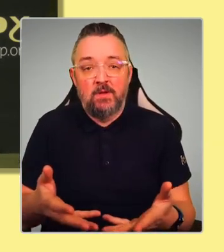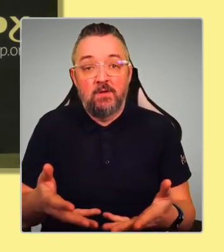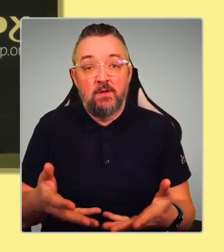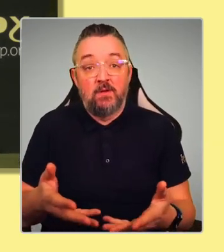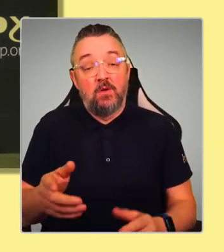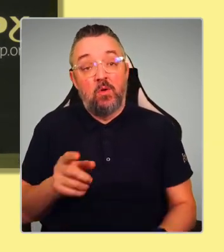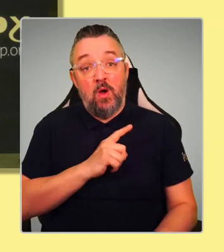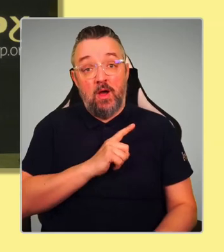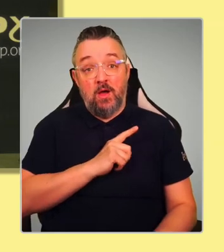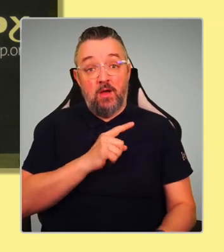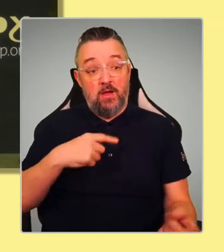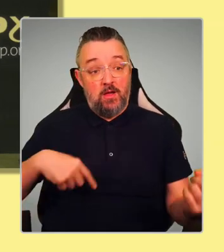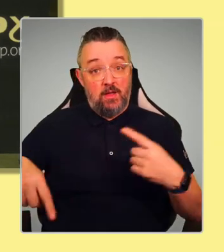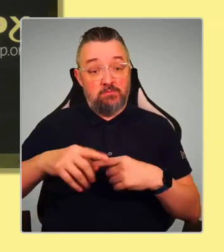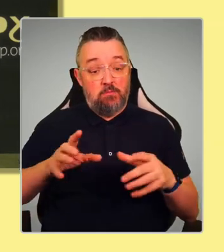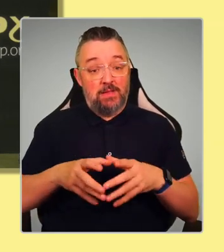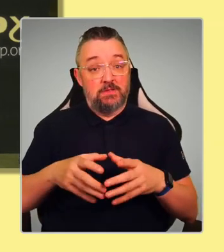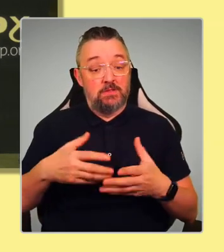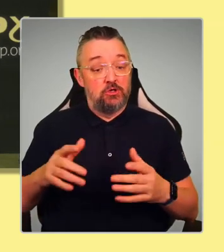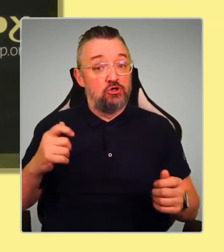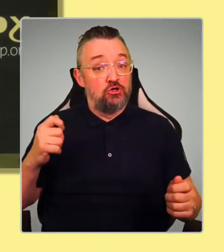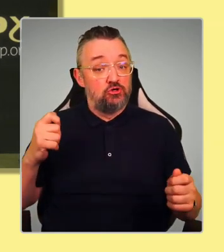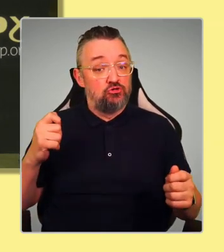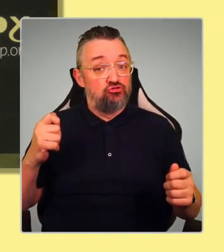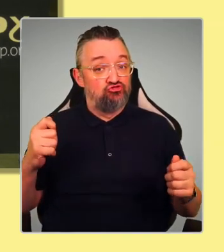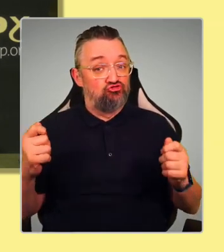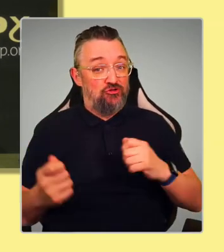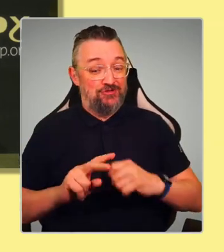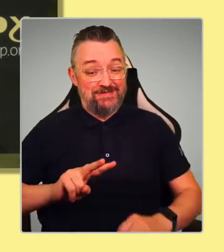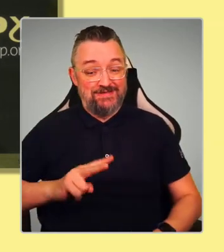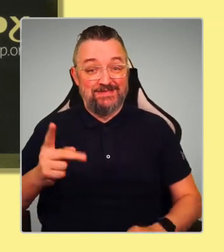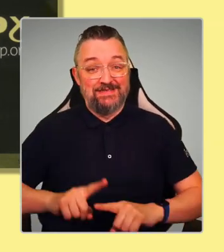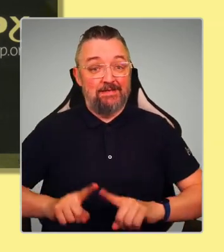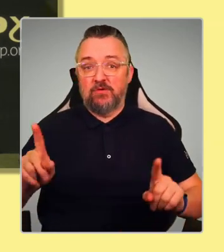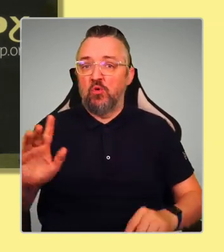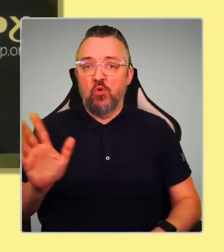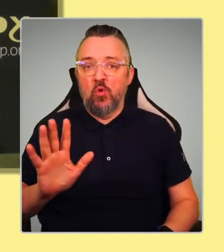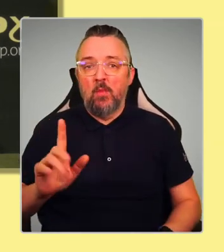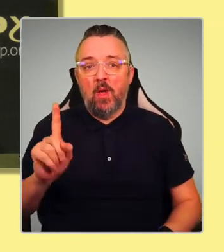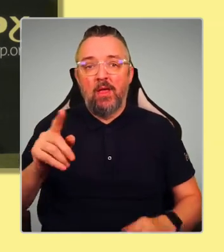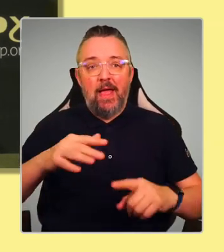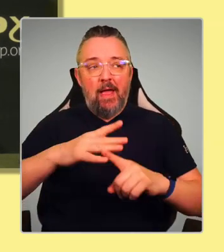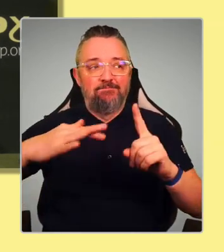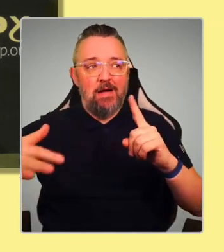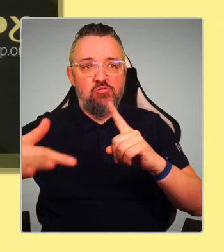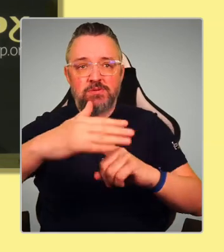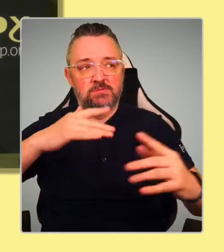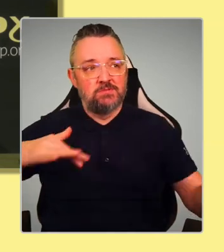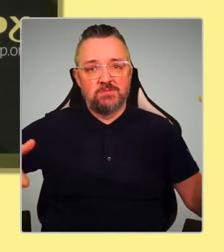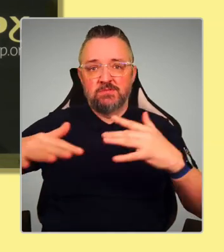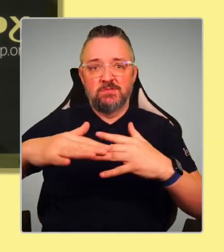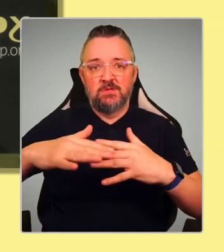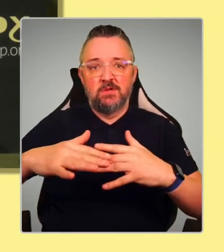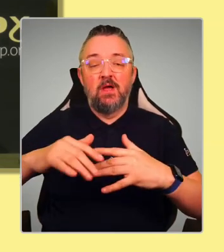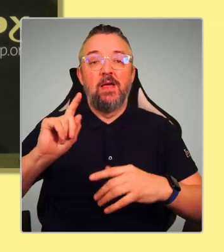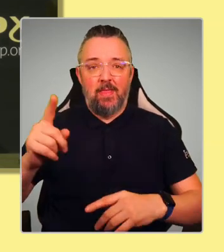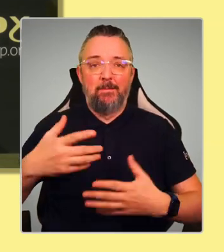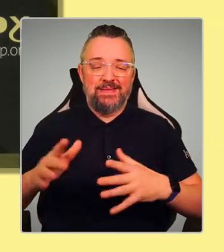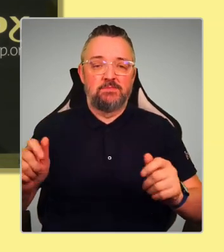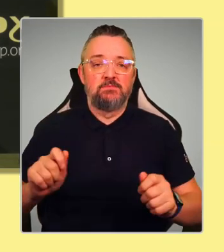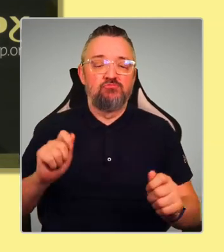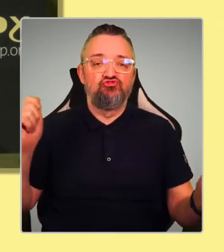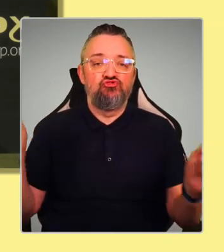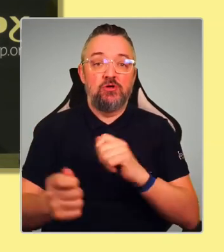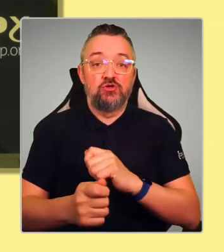changed, but because our wider environment has changed. And because the only way that we will secure independence is by